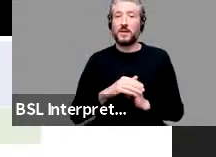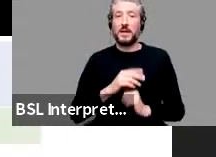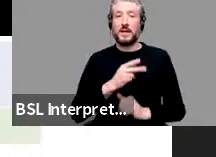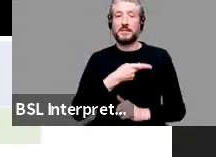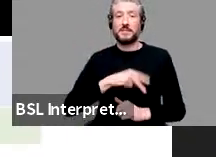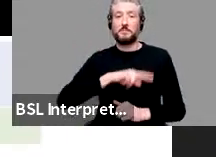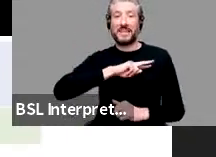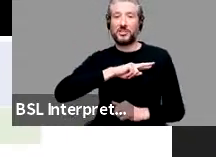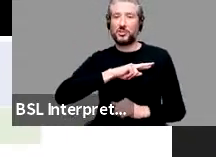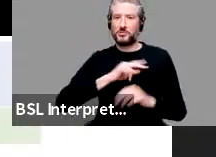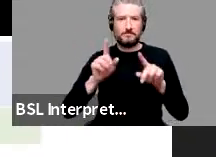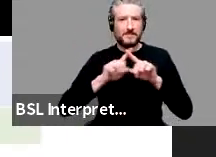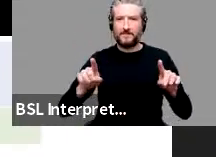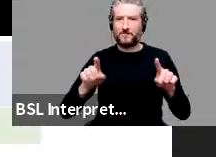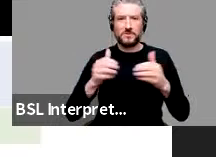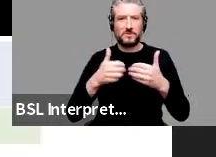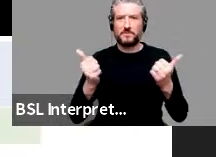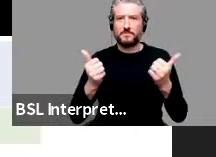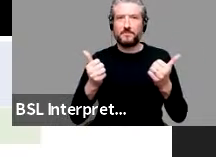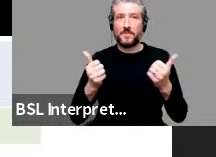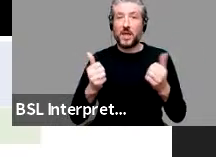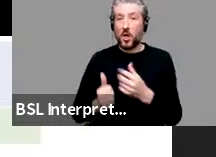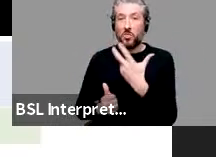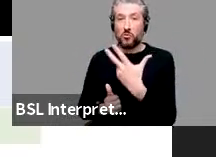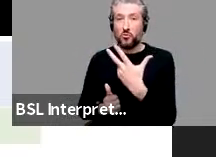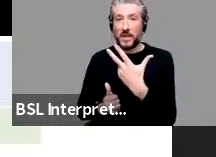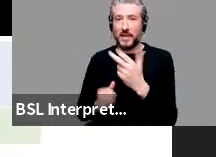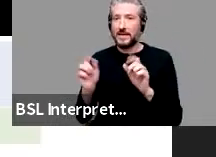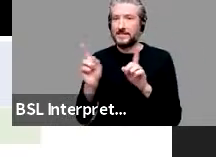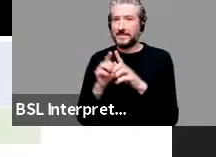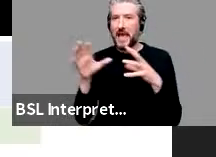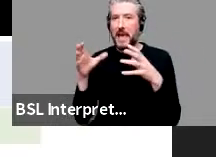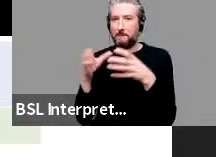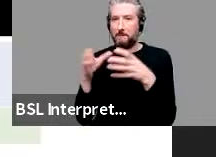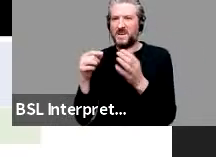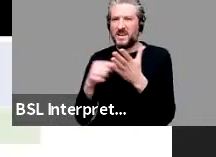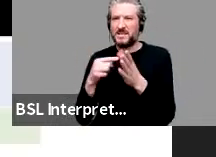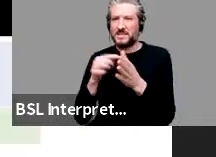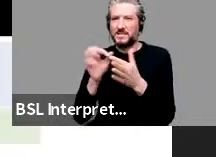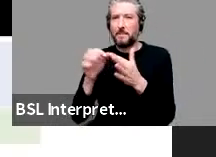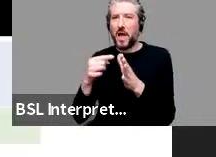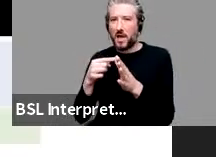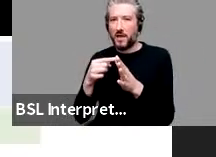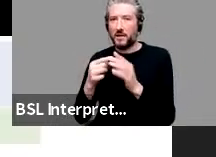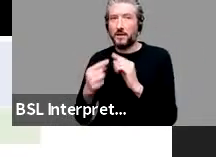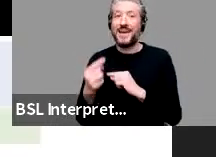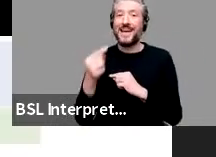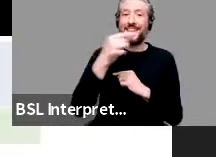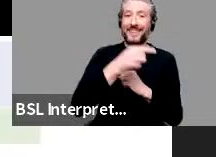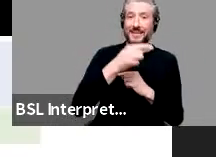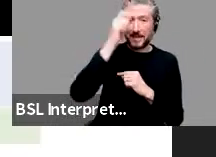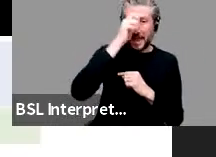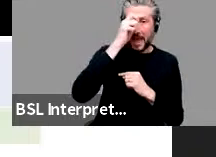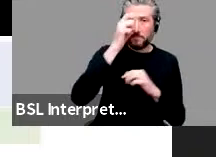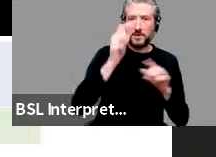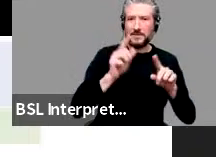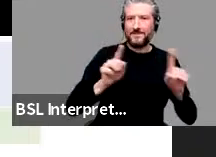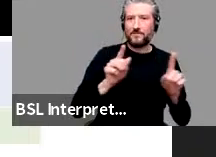differently. So these three things all have the same, uh, description tapa and this kind of cap, it has a different word.